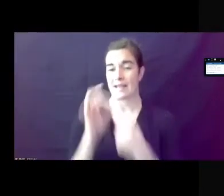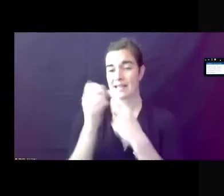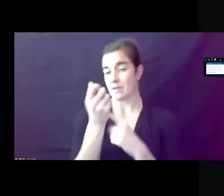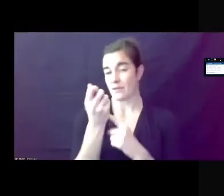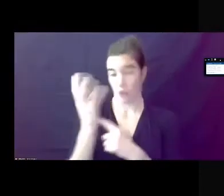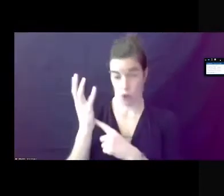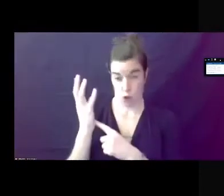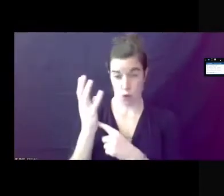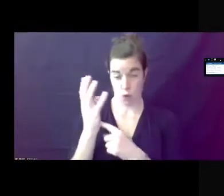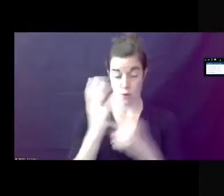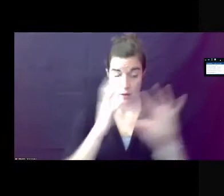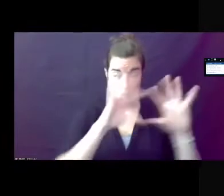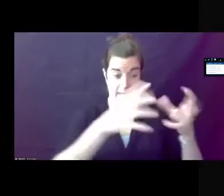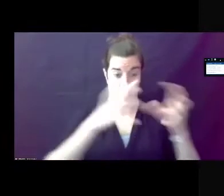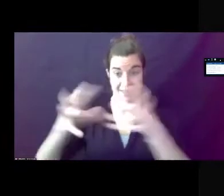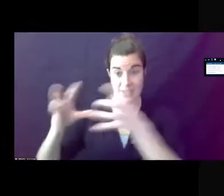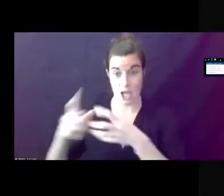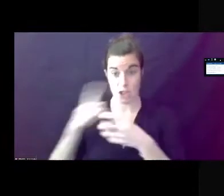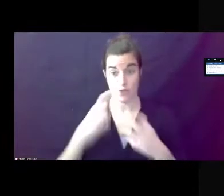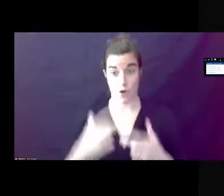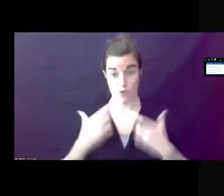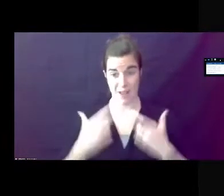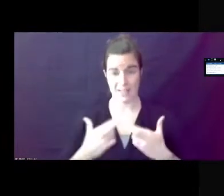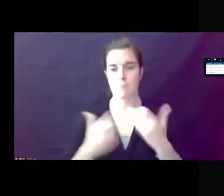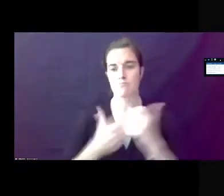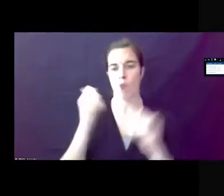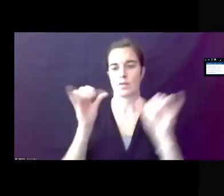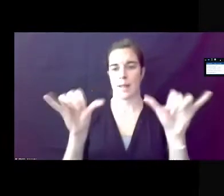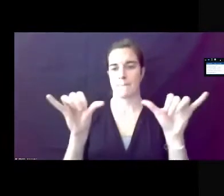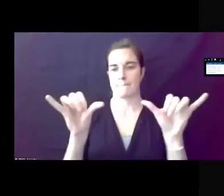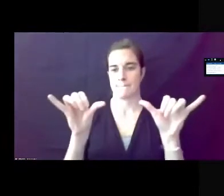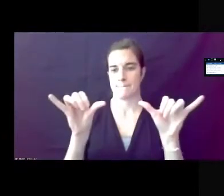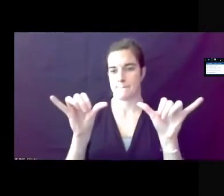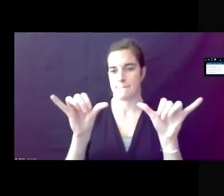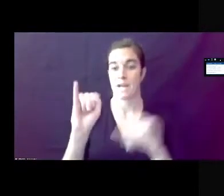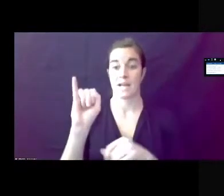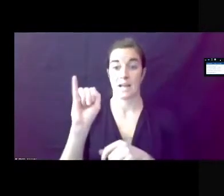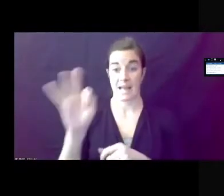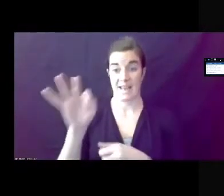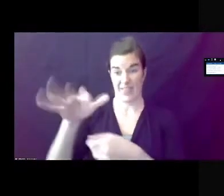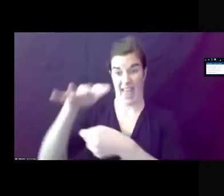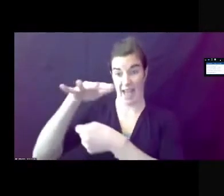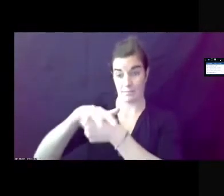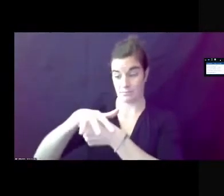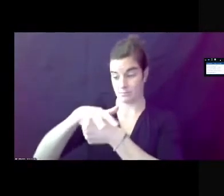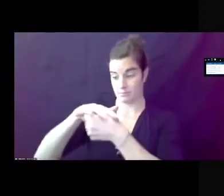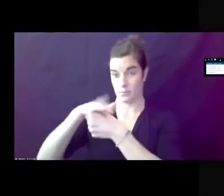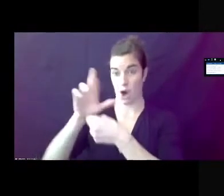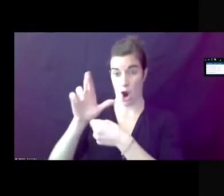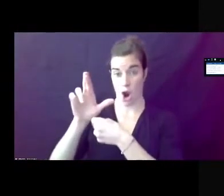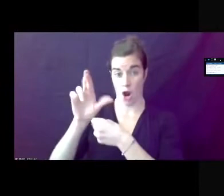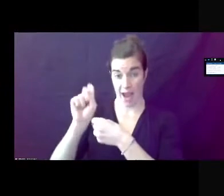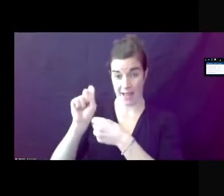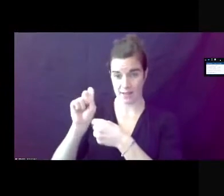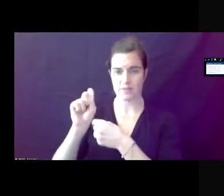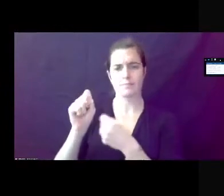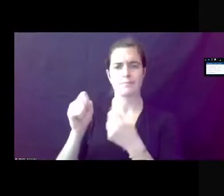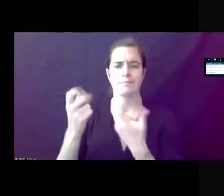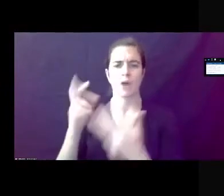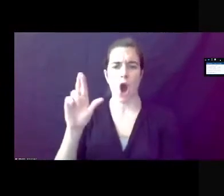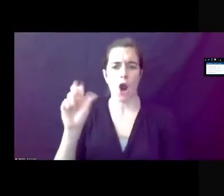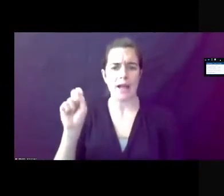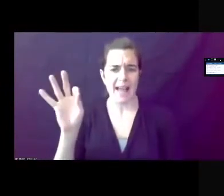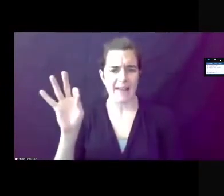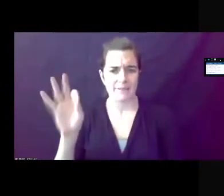of parcels in residential districts has stayed the same. If a parcel was RS, it is now RSF. And if it was